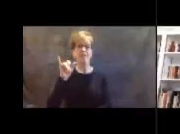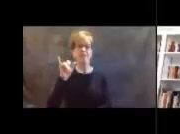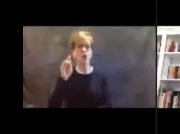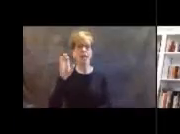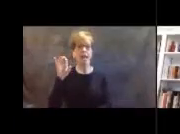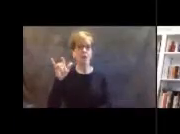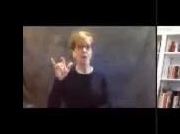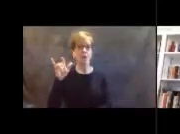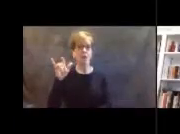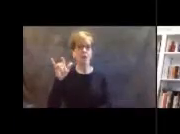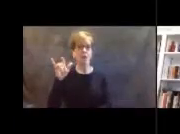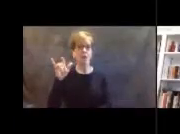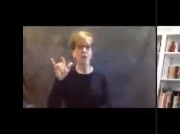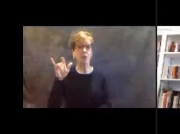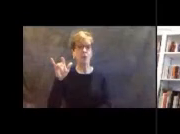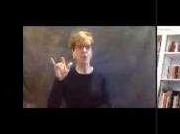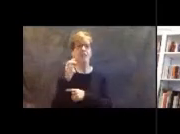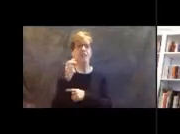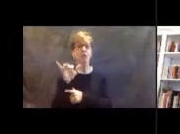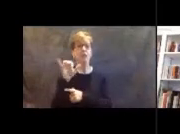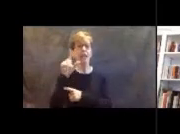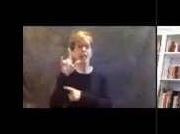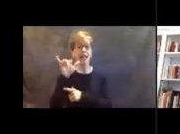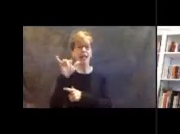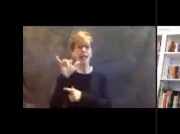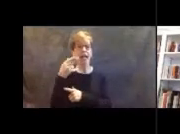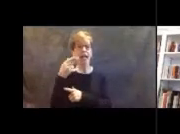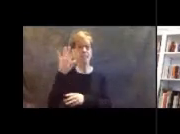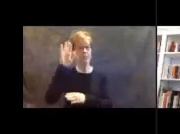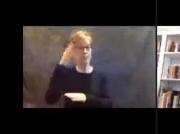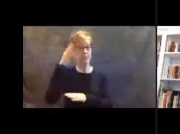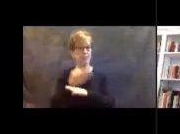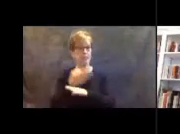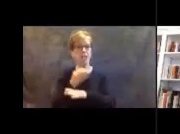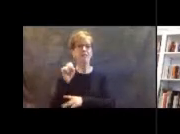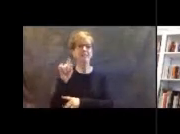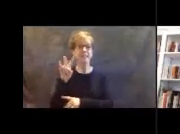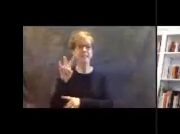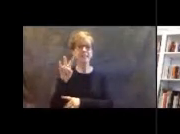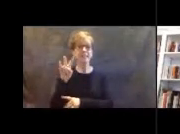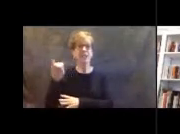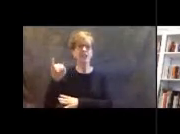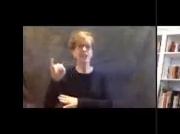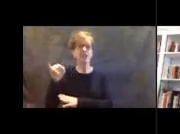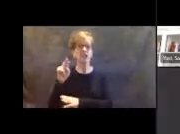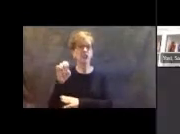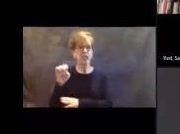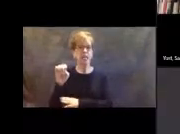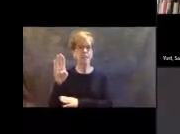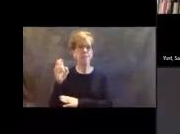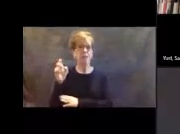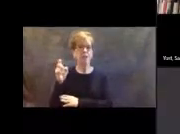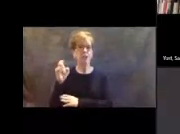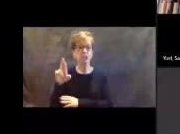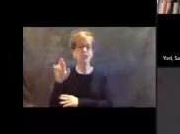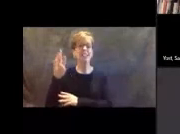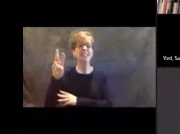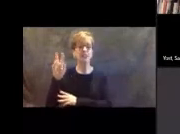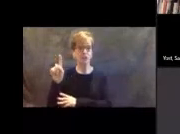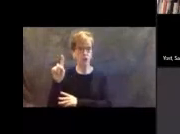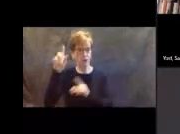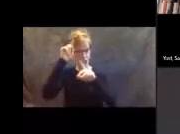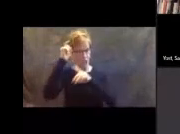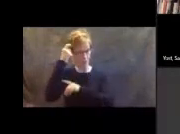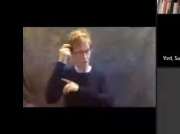Clay High School. He is the son of Steve and Jane Beshear, the 61st Governor and First Lady of Kentucky. Along the way, they